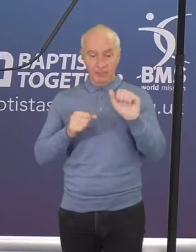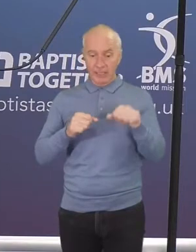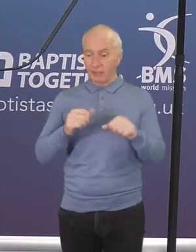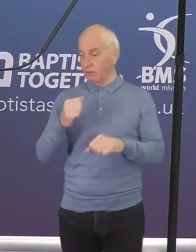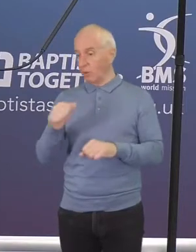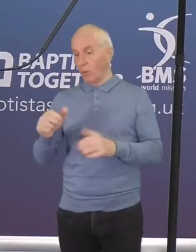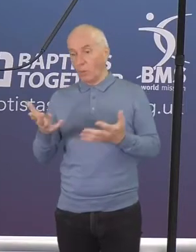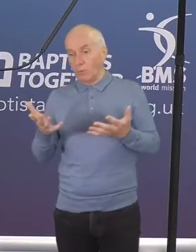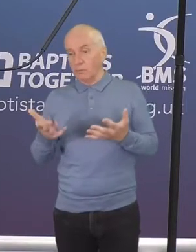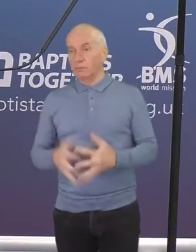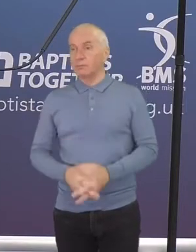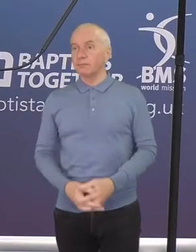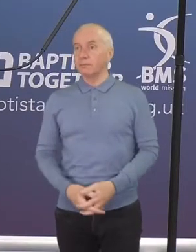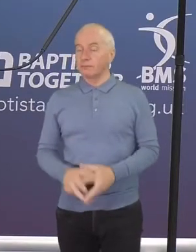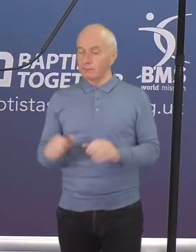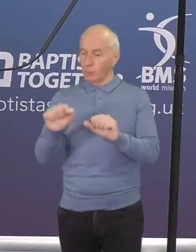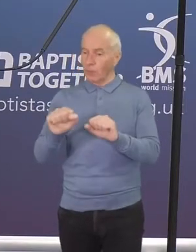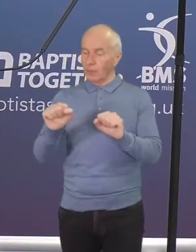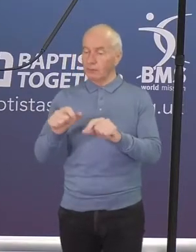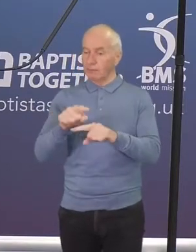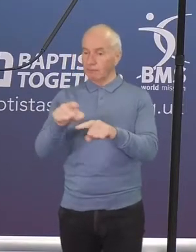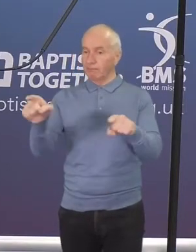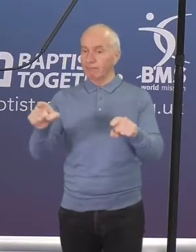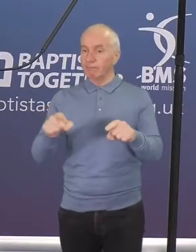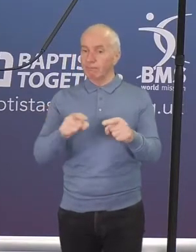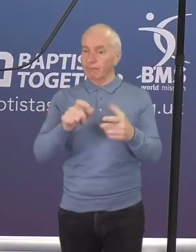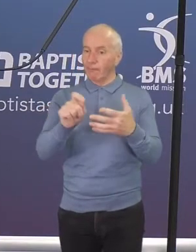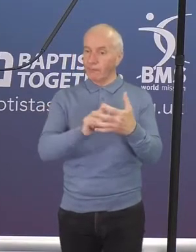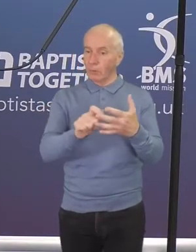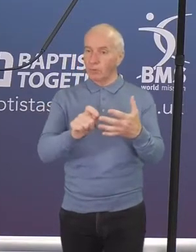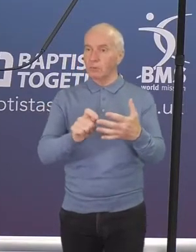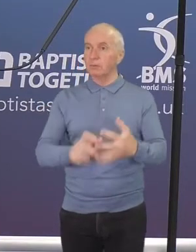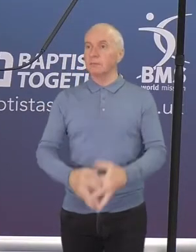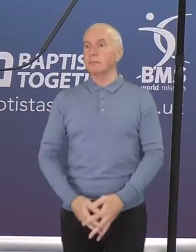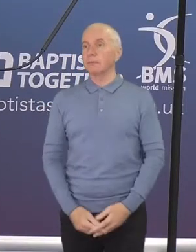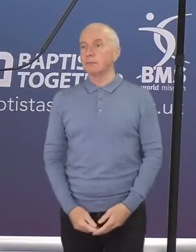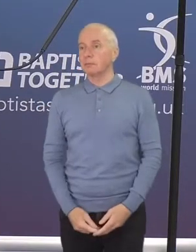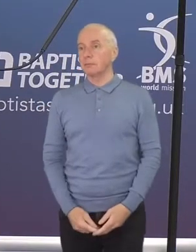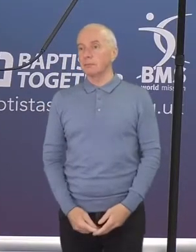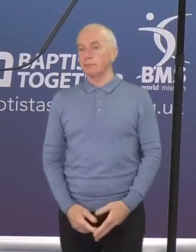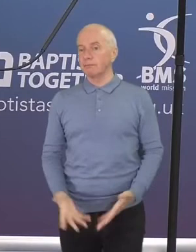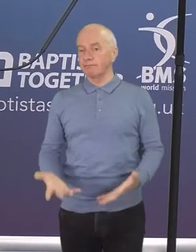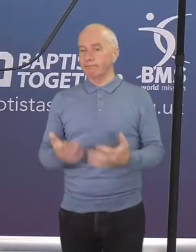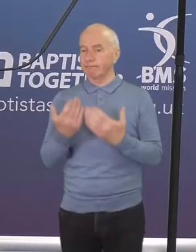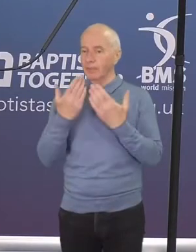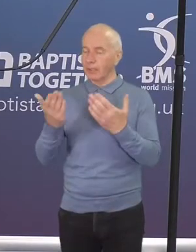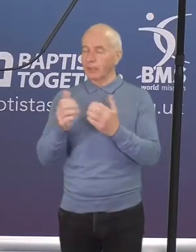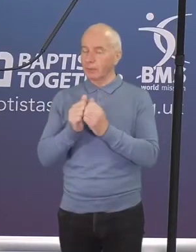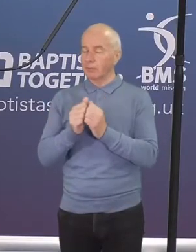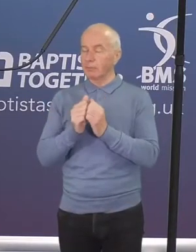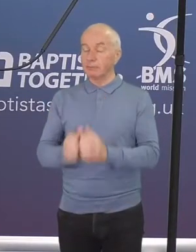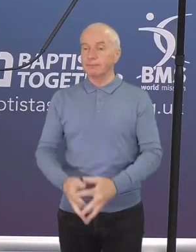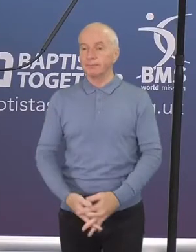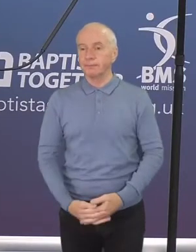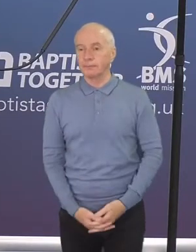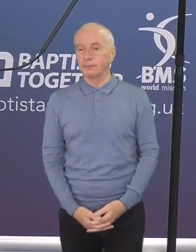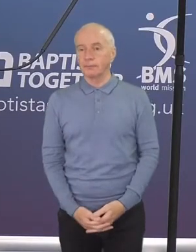few moments for you to vote. That would be much appreciated. Thank you.